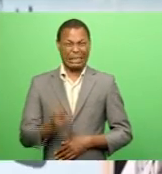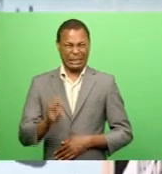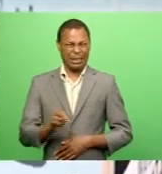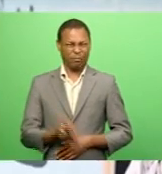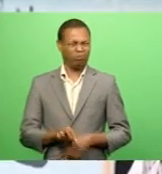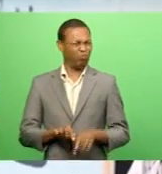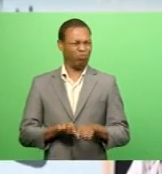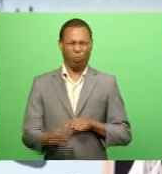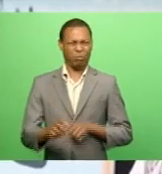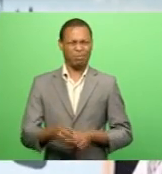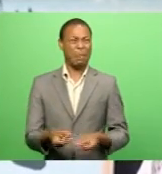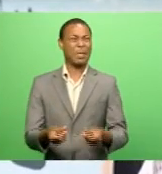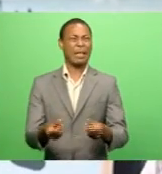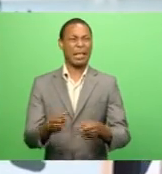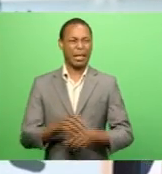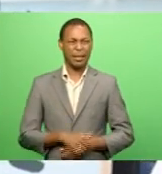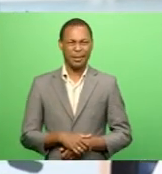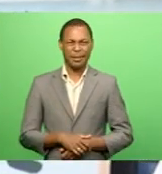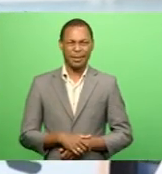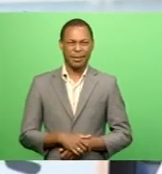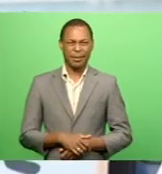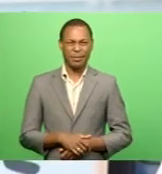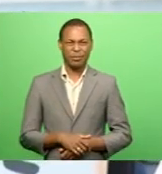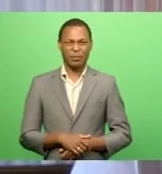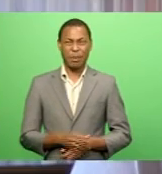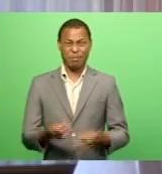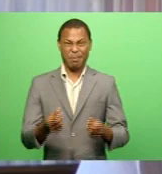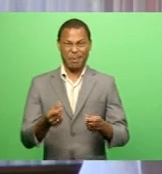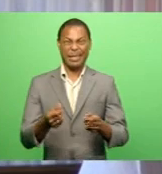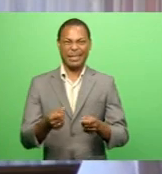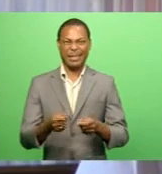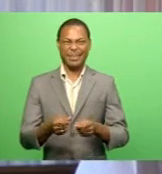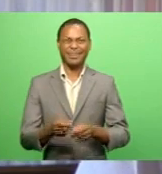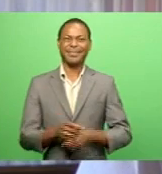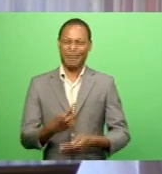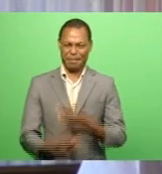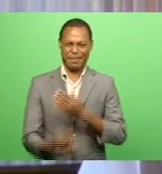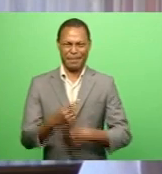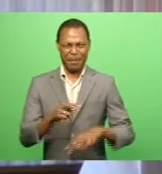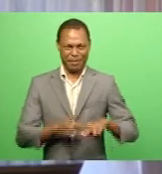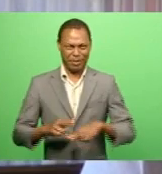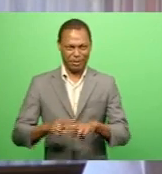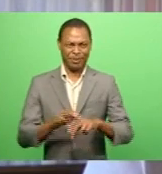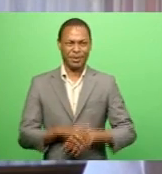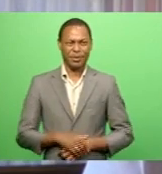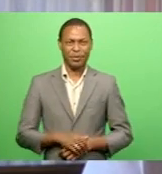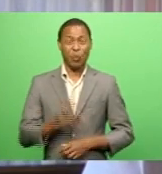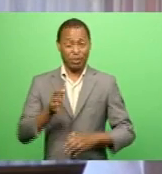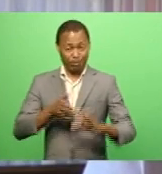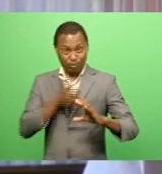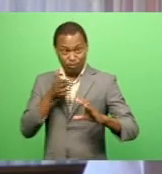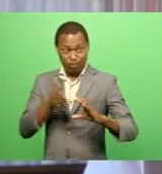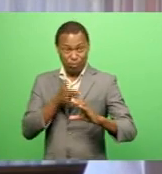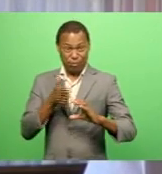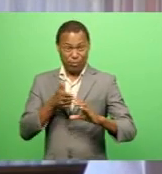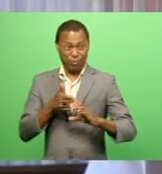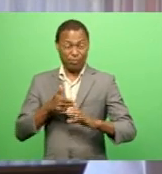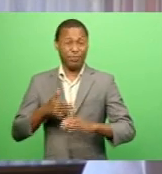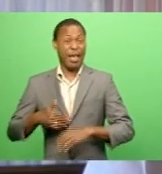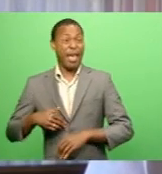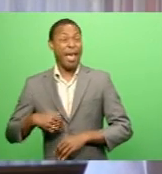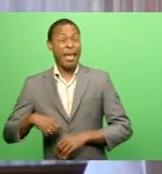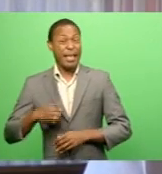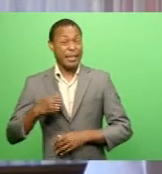It's a good move because it will bring money to Fiji Shoot for the Survivor Series will take place over the next few